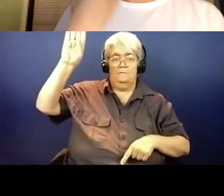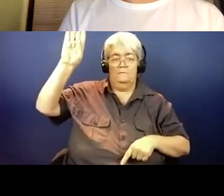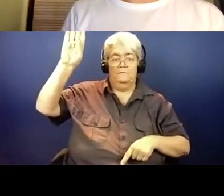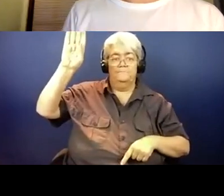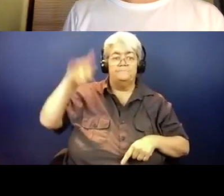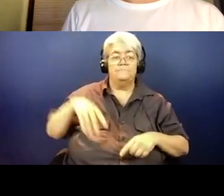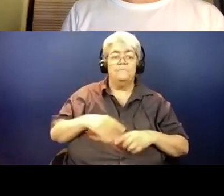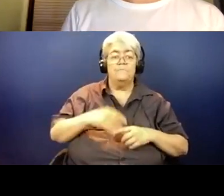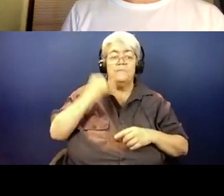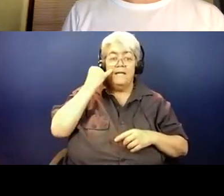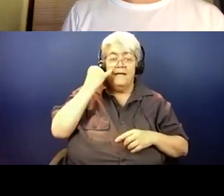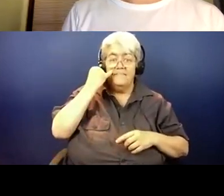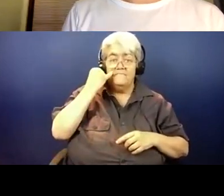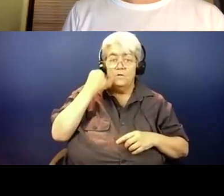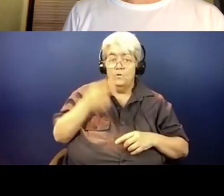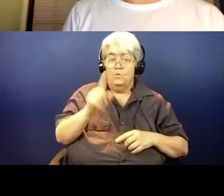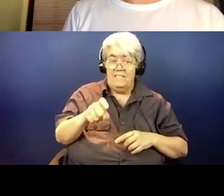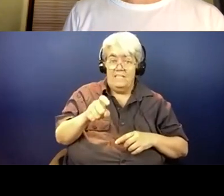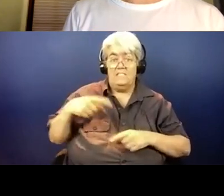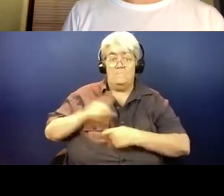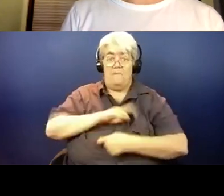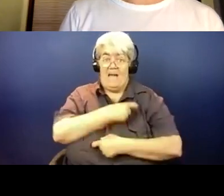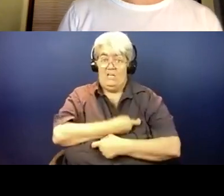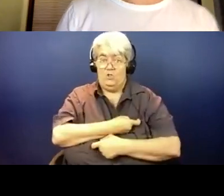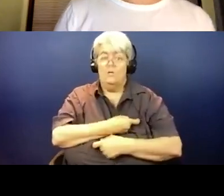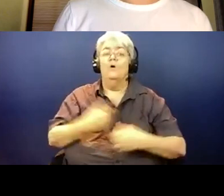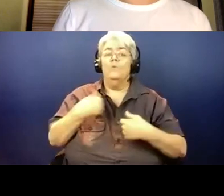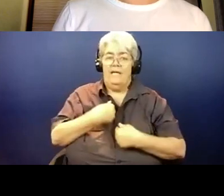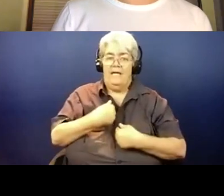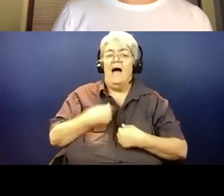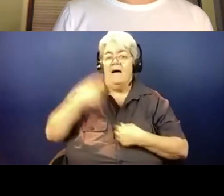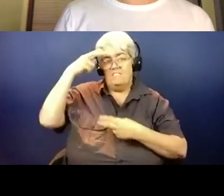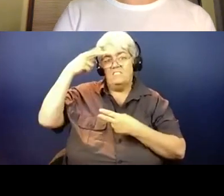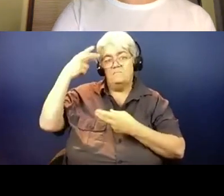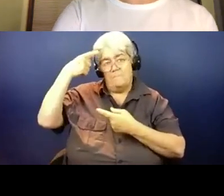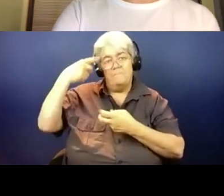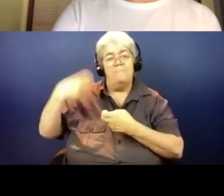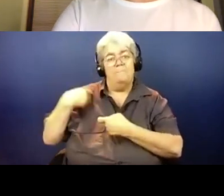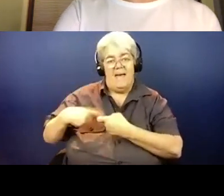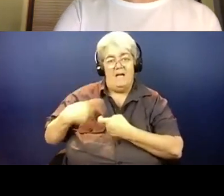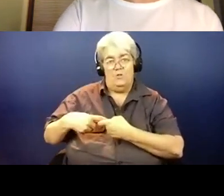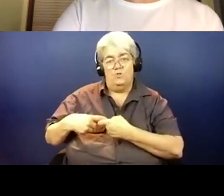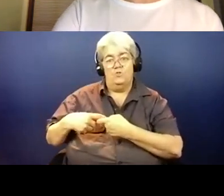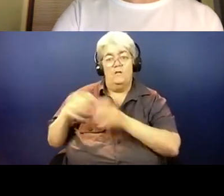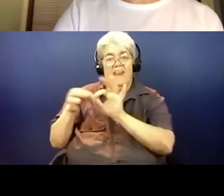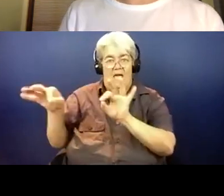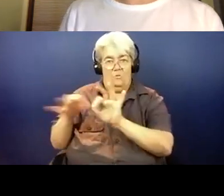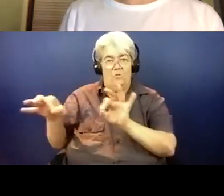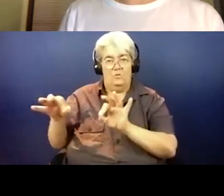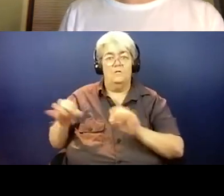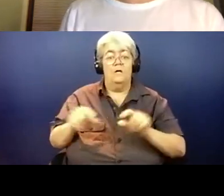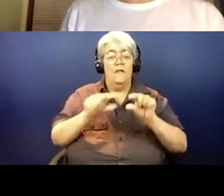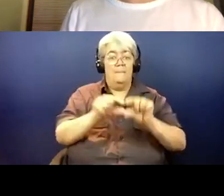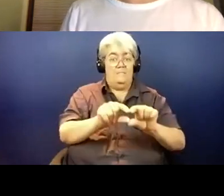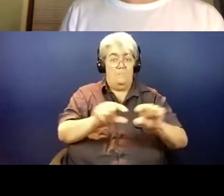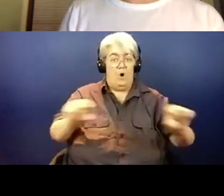If you are in need of Spanish, we do have a Spanish interpretation in the Spanish room on the same bar to the right of